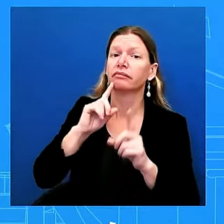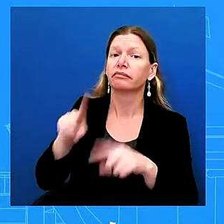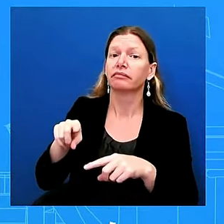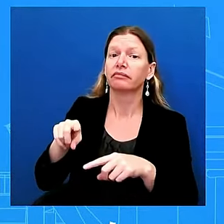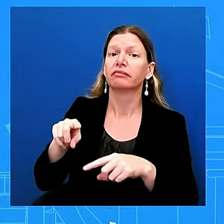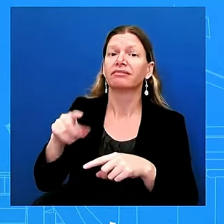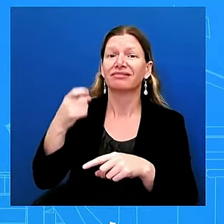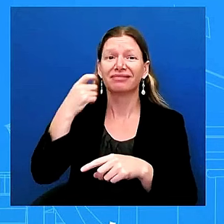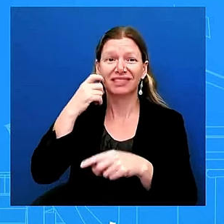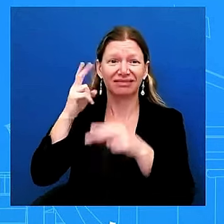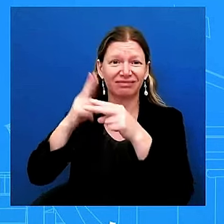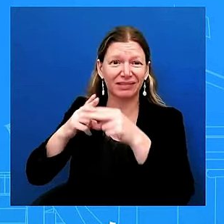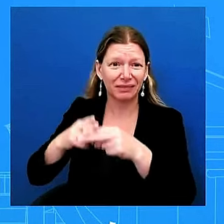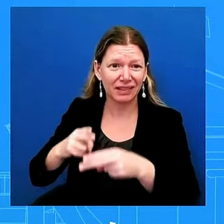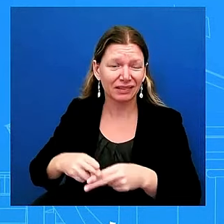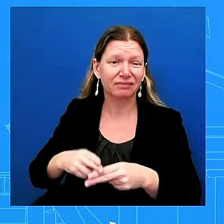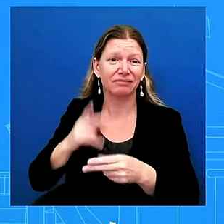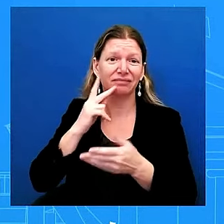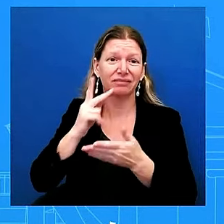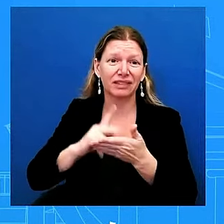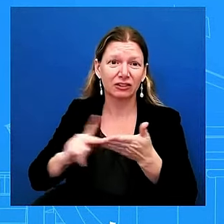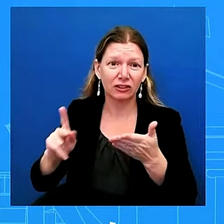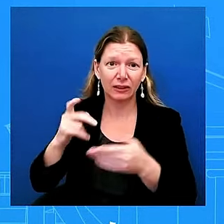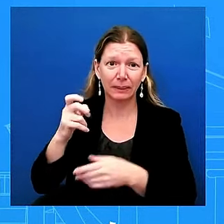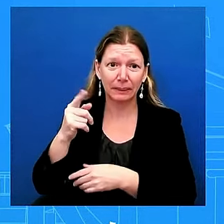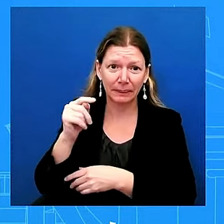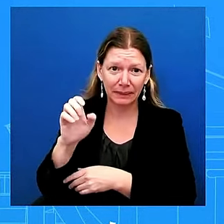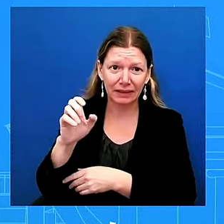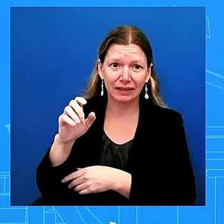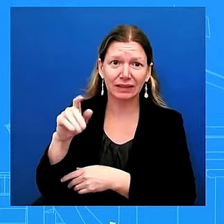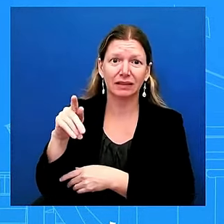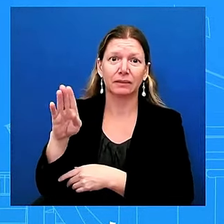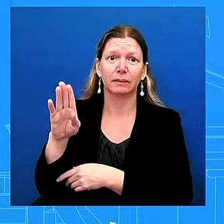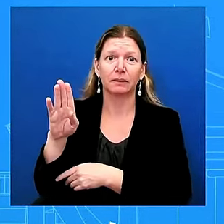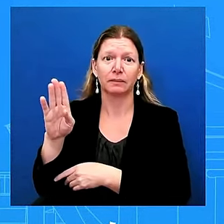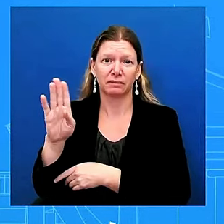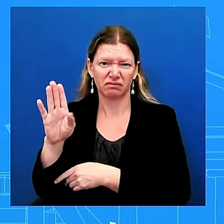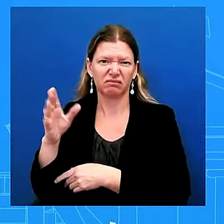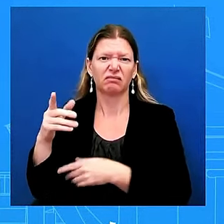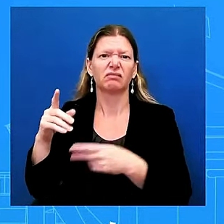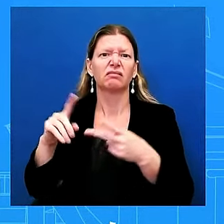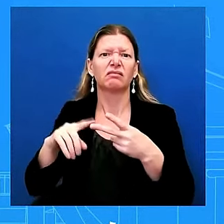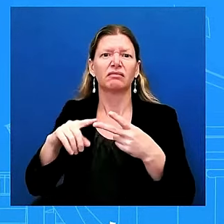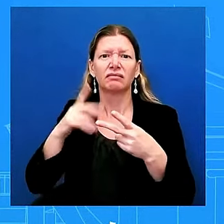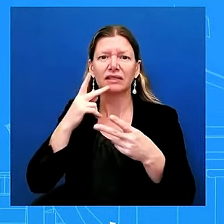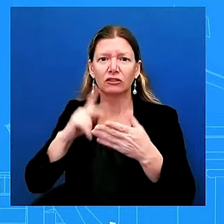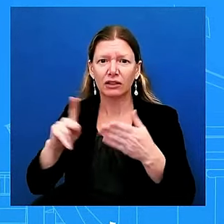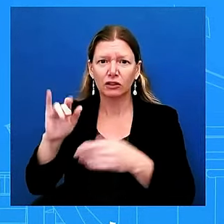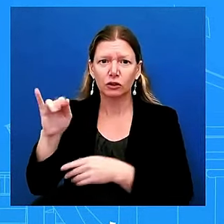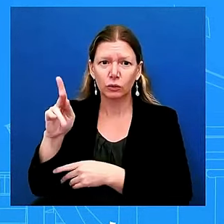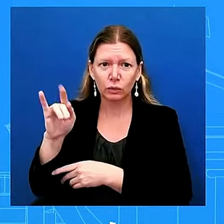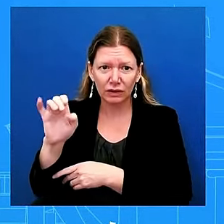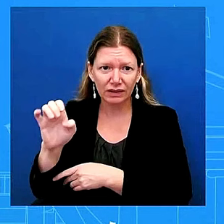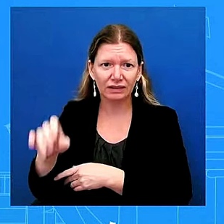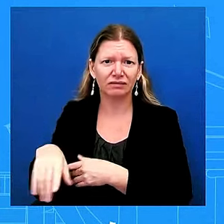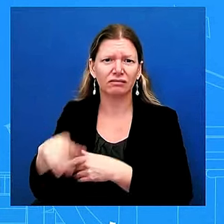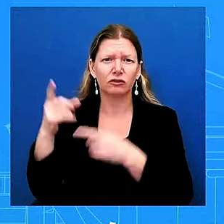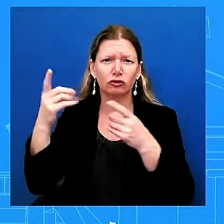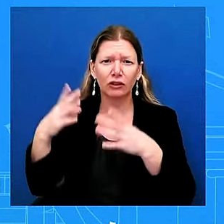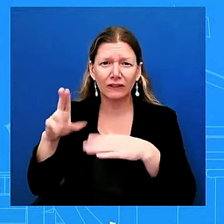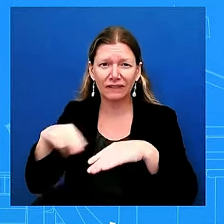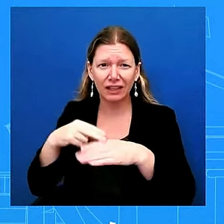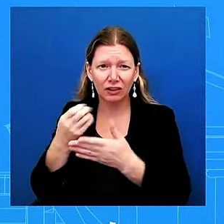and the director of national economic council lael brainard what i can say is the president and the vice president are being regularly updated about the